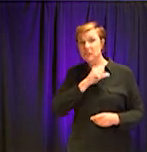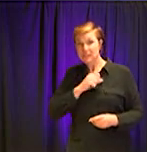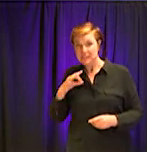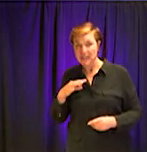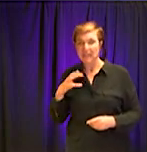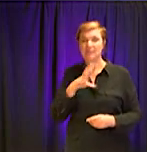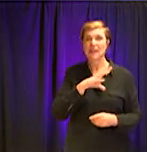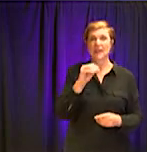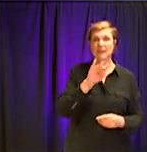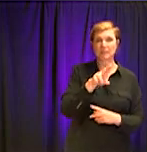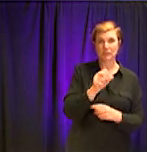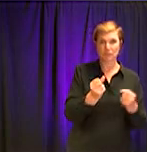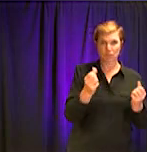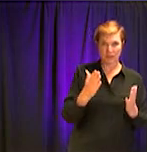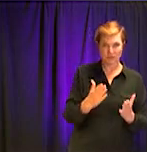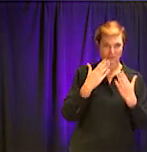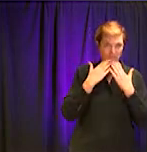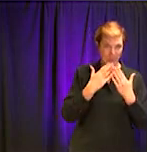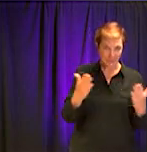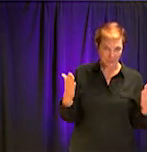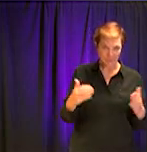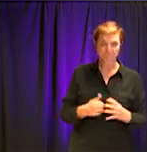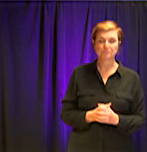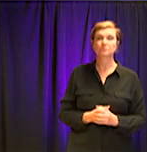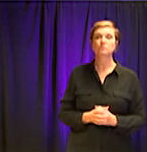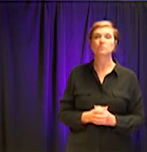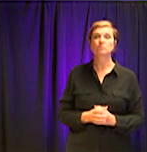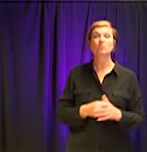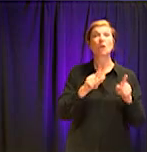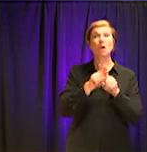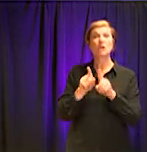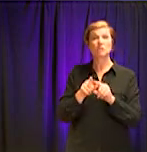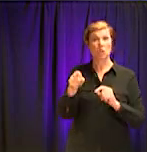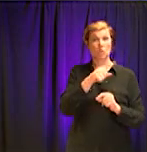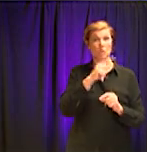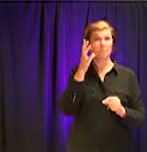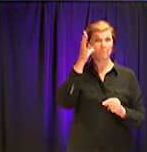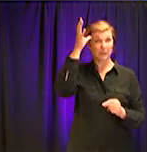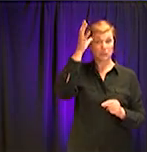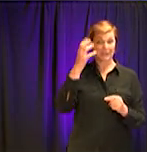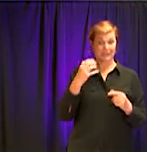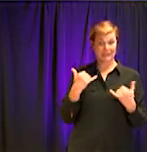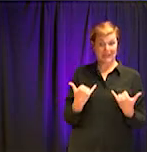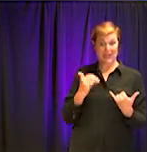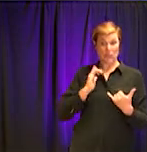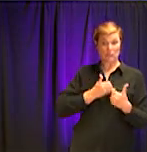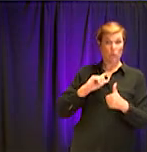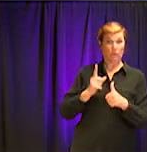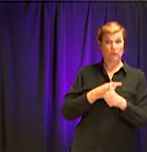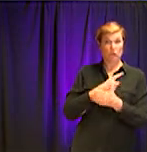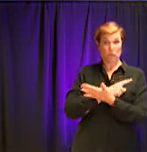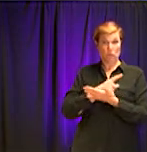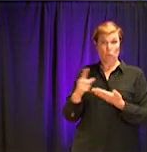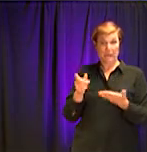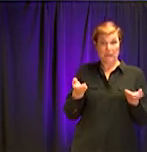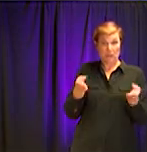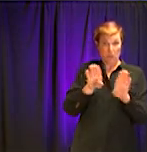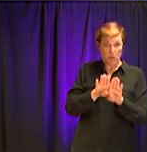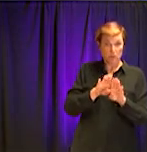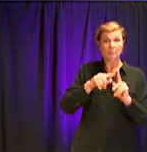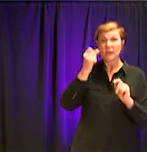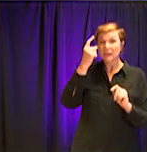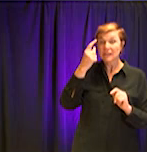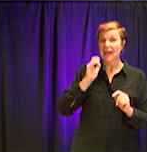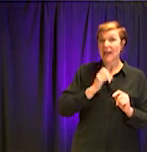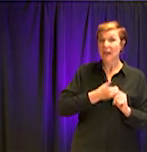I want the parents to also know that while we are first week of closure, we are cleaning buildings. We're in our buildings. We are